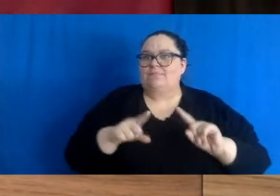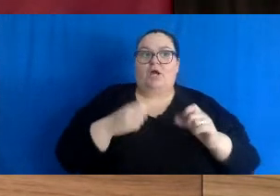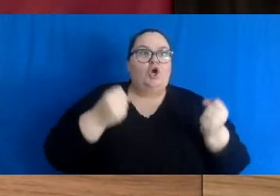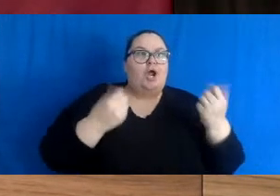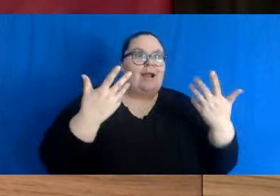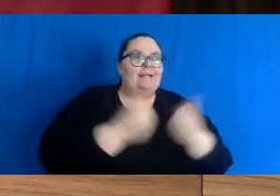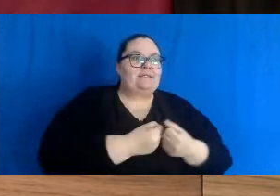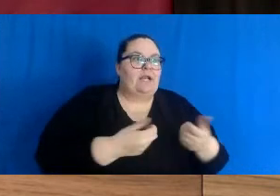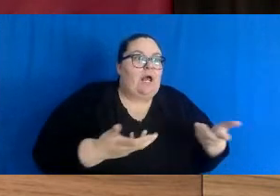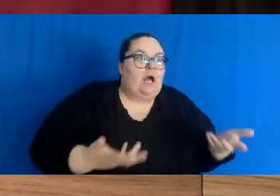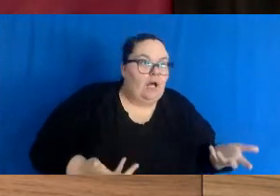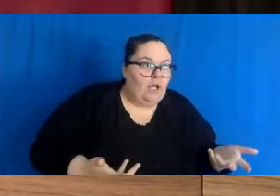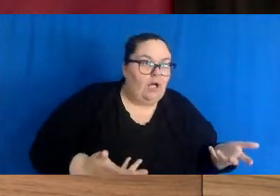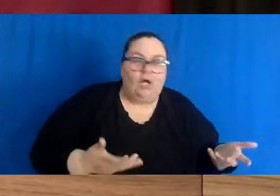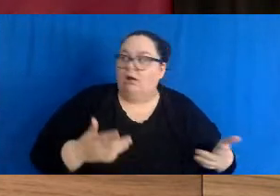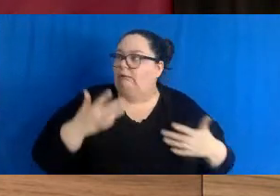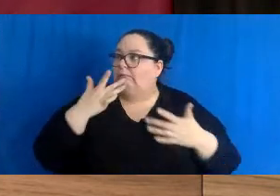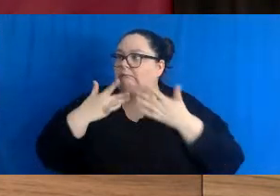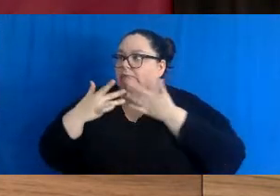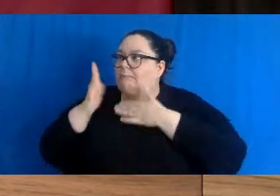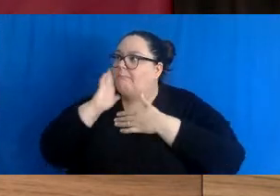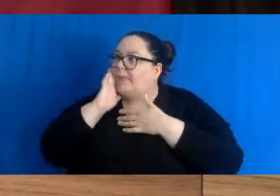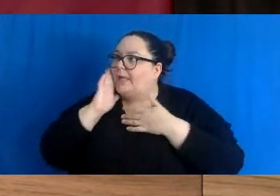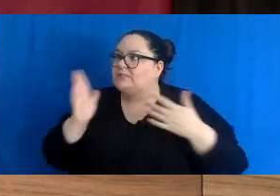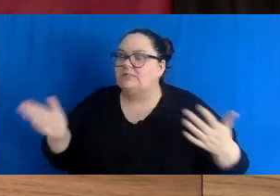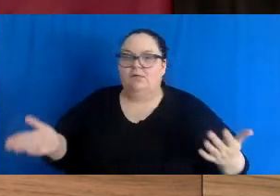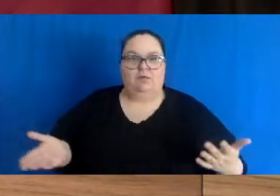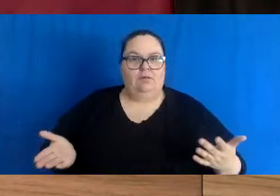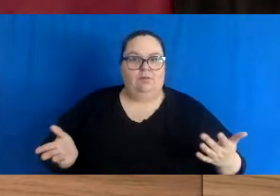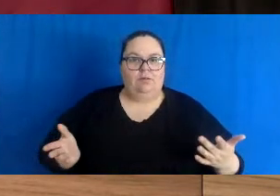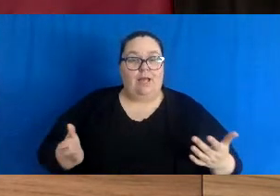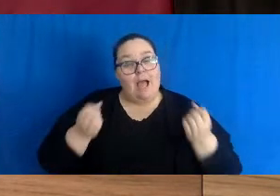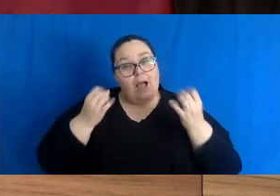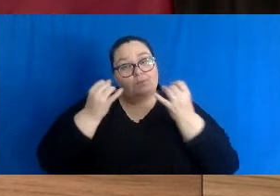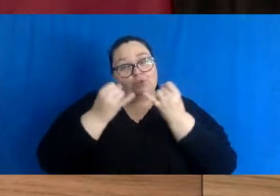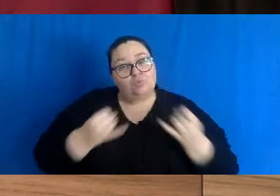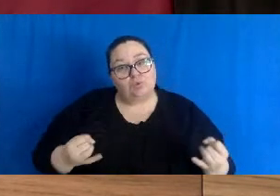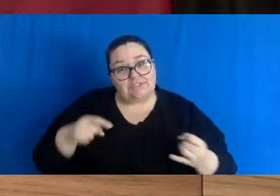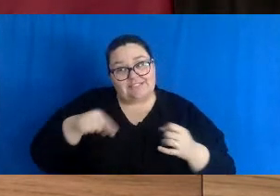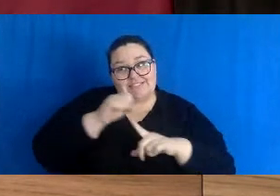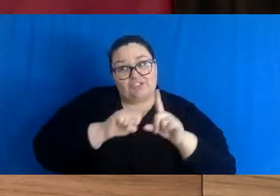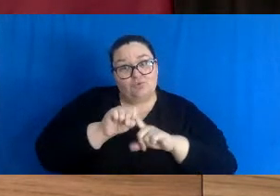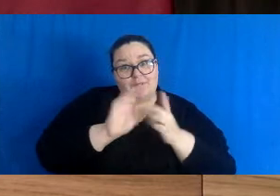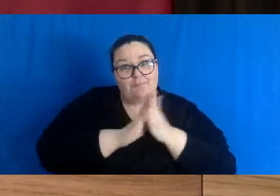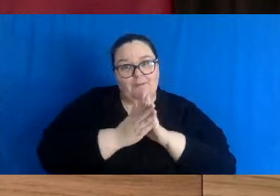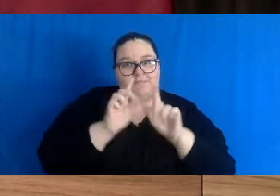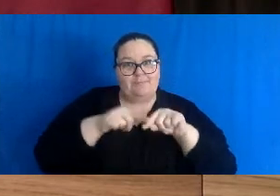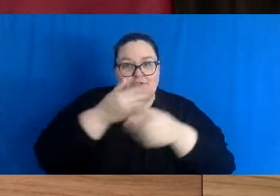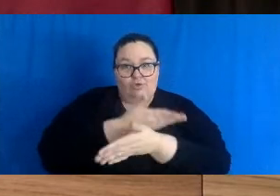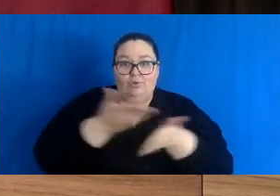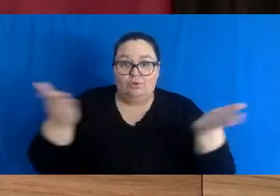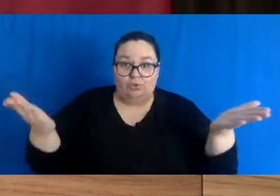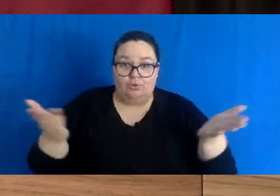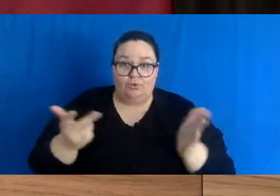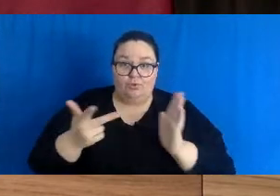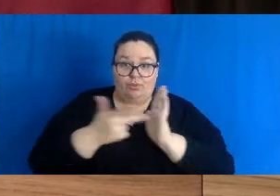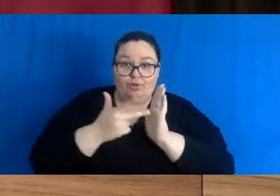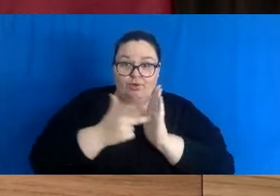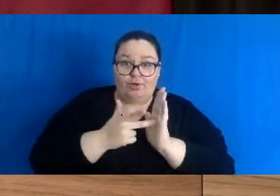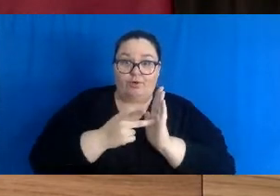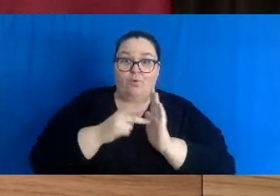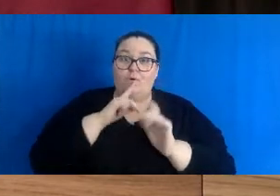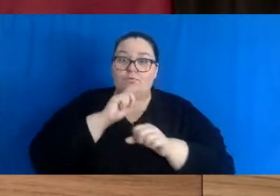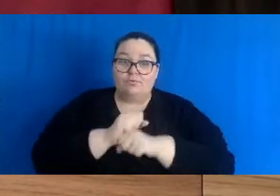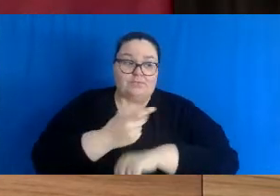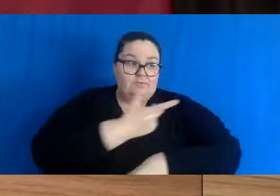before they get better. How much worse will depend on all of you getting vaccinated or boosted and keeping to your one household bubble. Thank